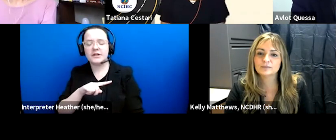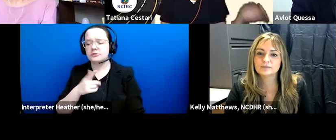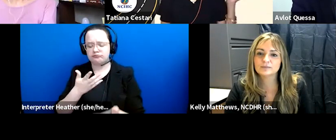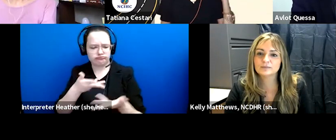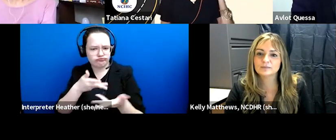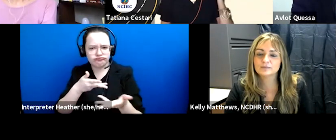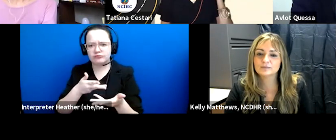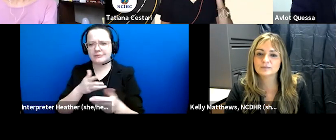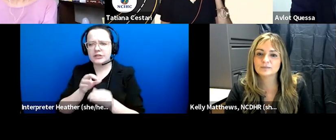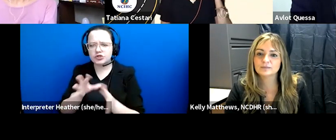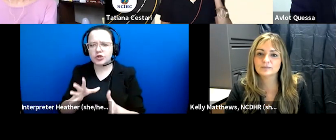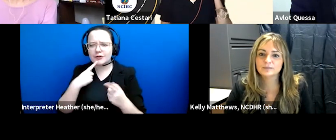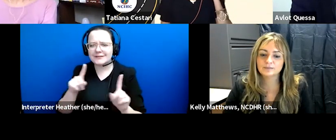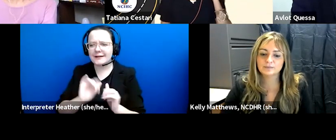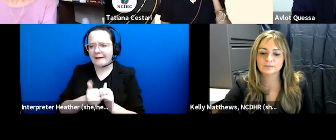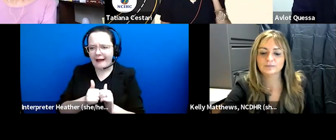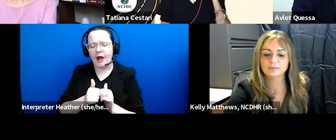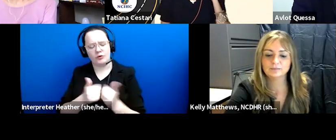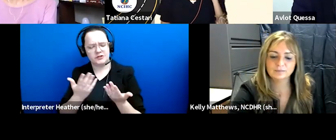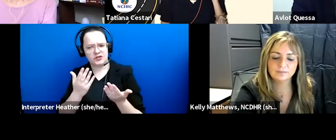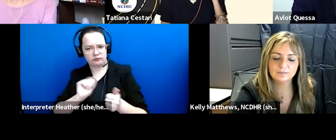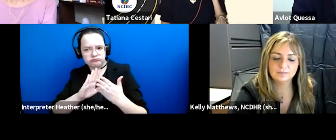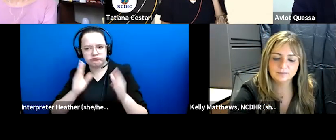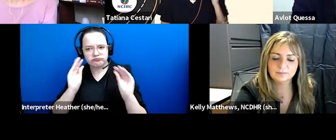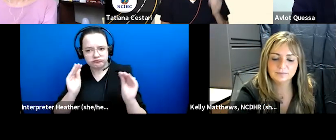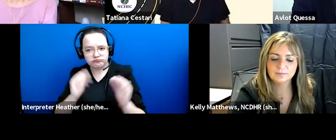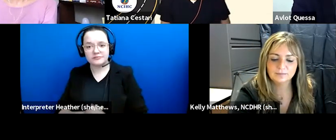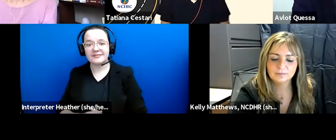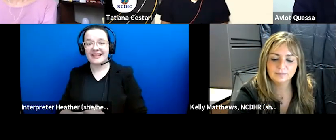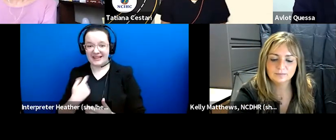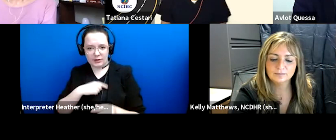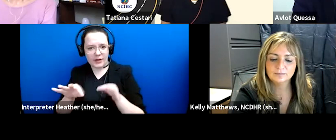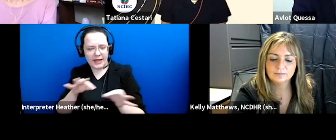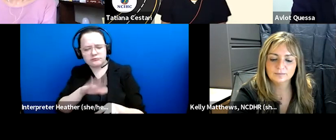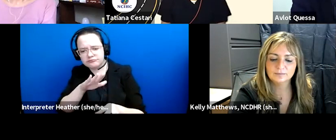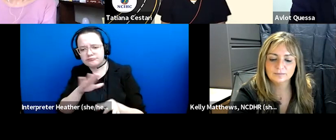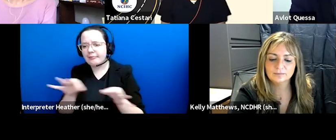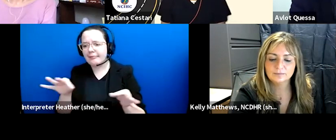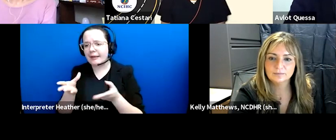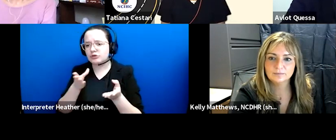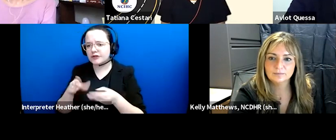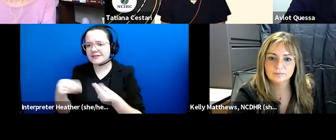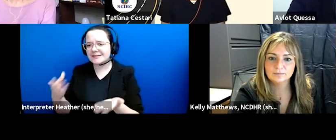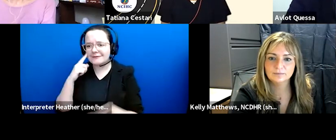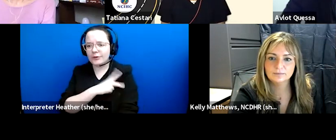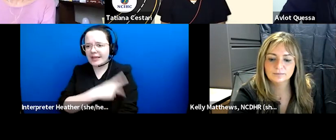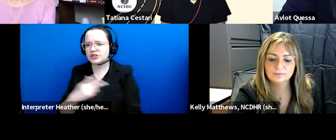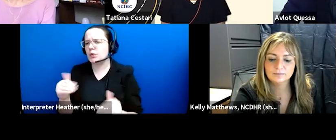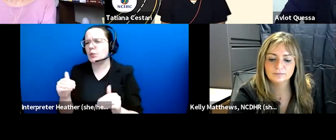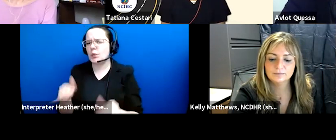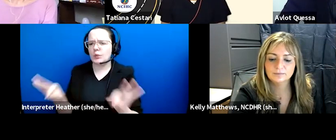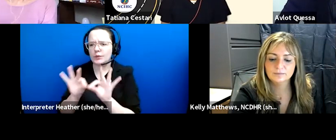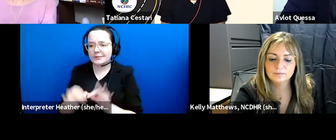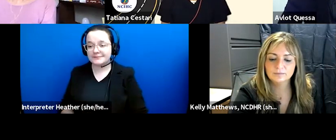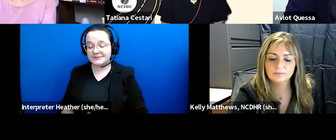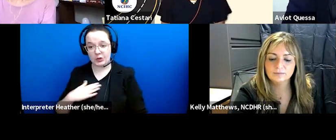and and and how is how essential it is to provide um language services for our patients so my department